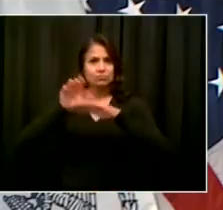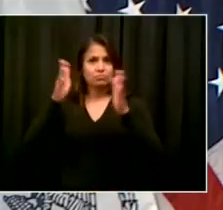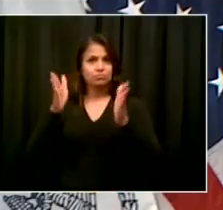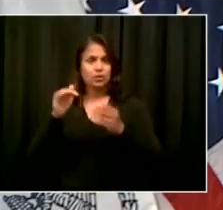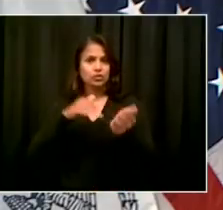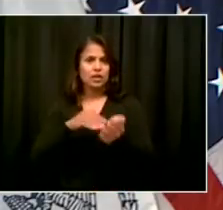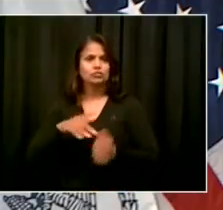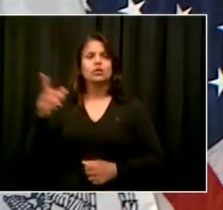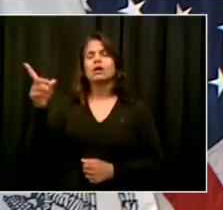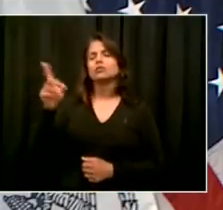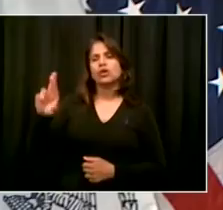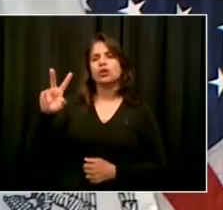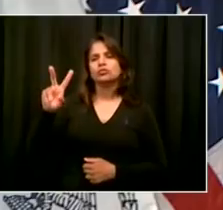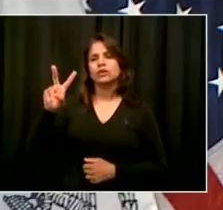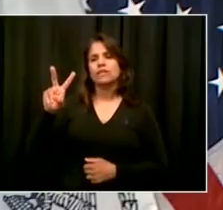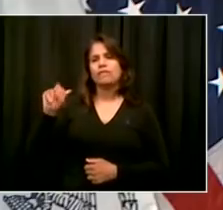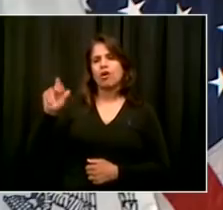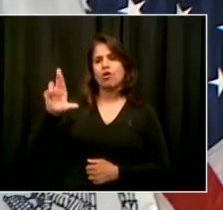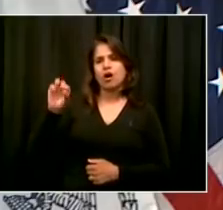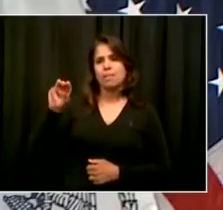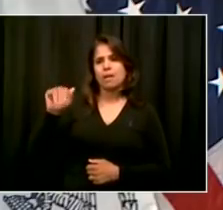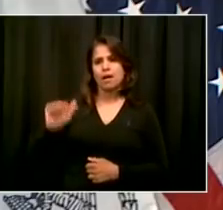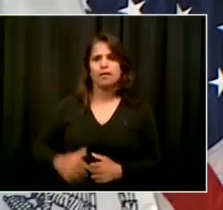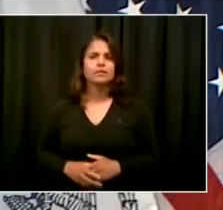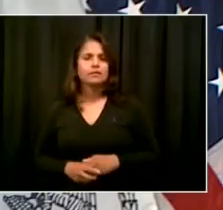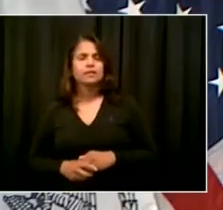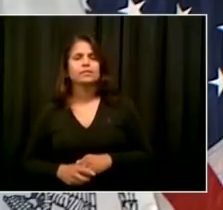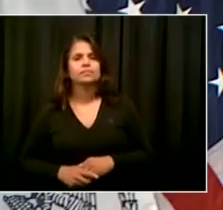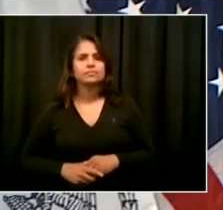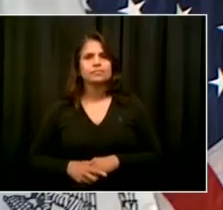our first question today goes to Juliette from 1010 Winds.